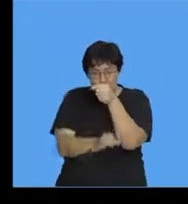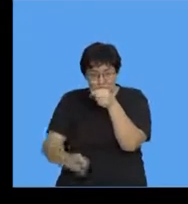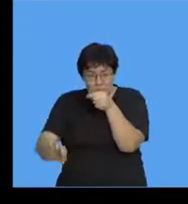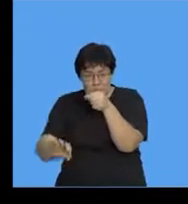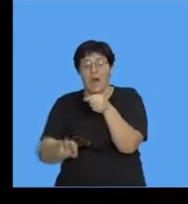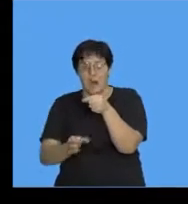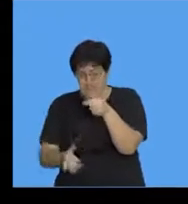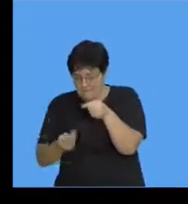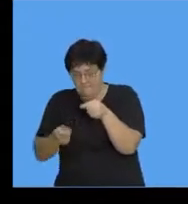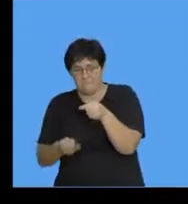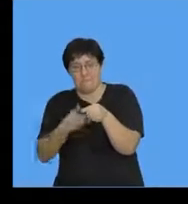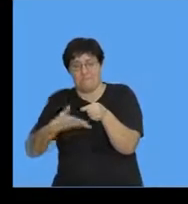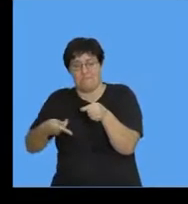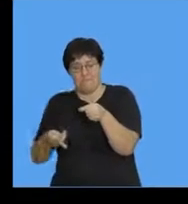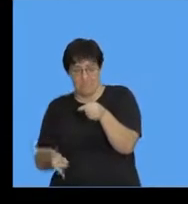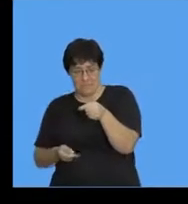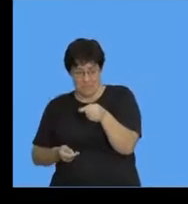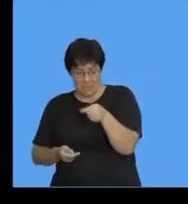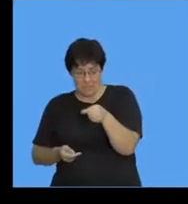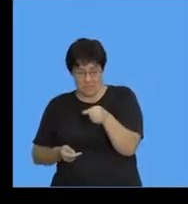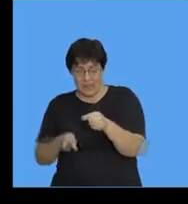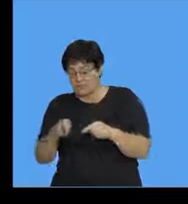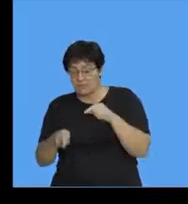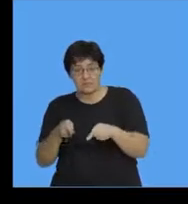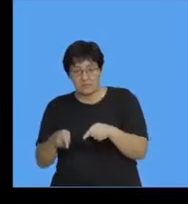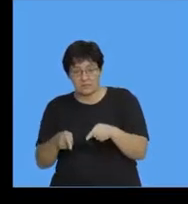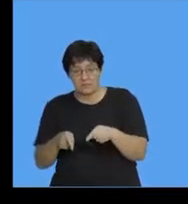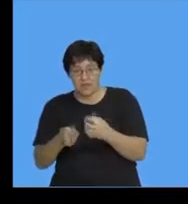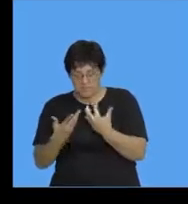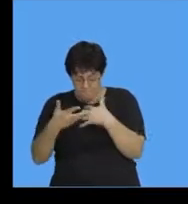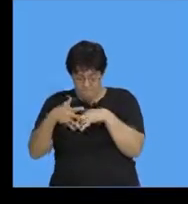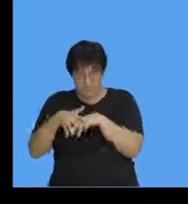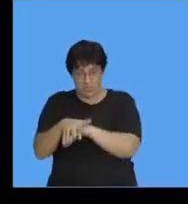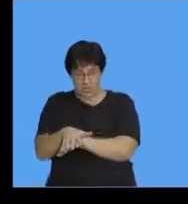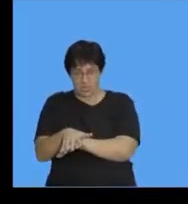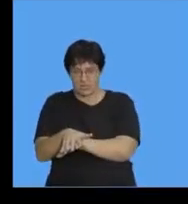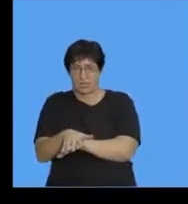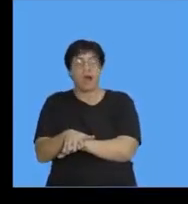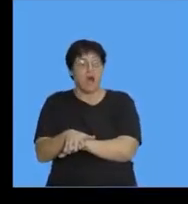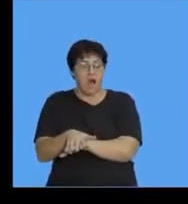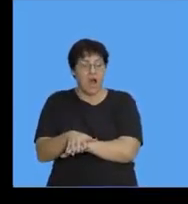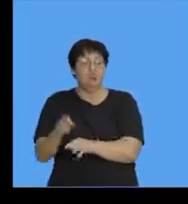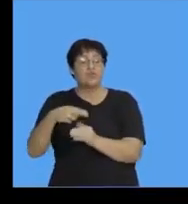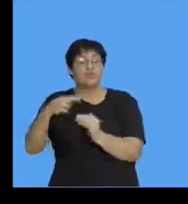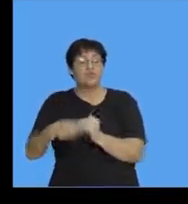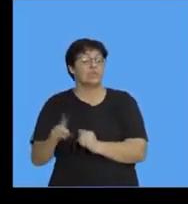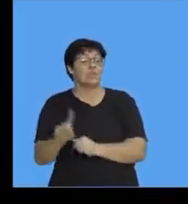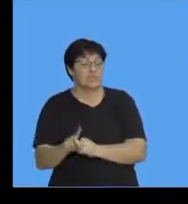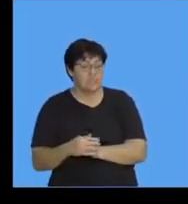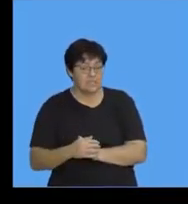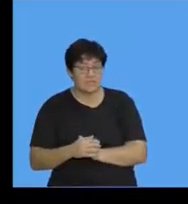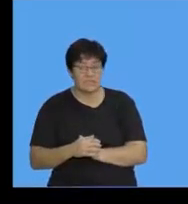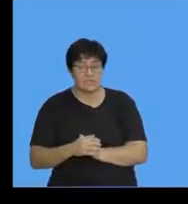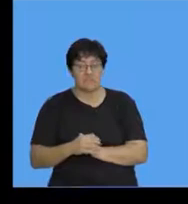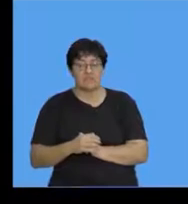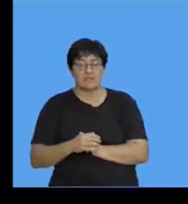going to get to the female right and when those two when they fuse what is the end result they are